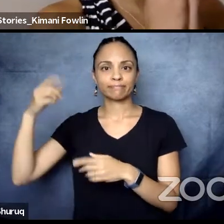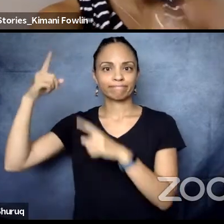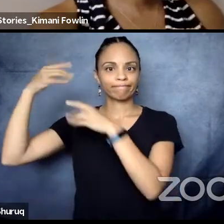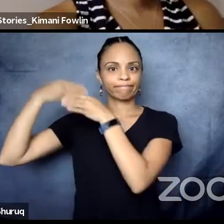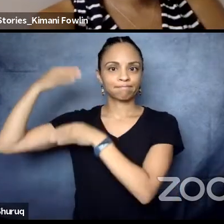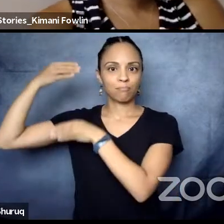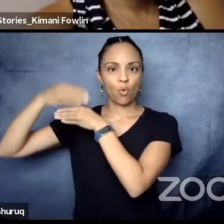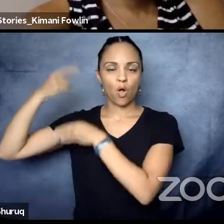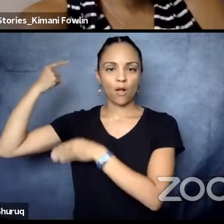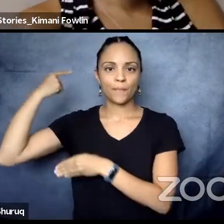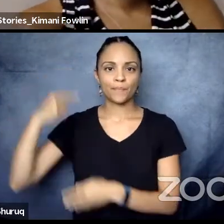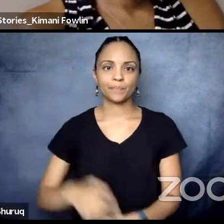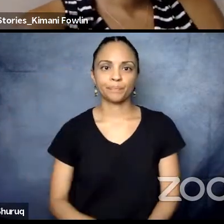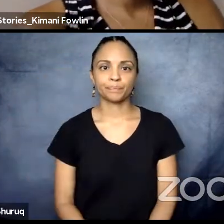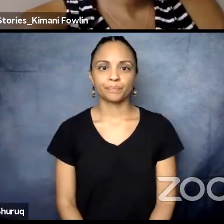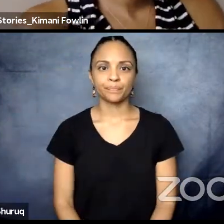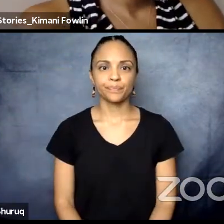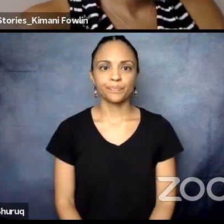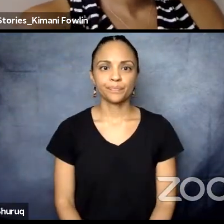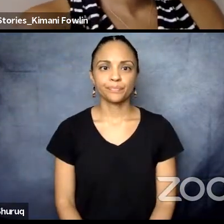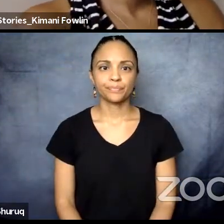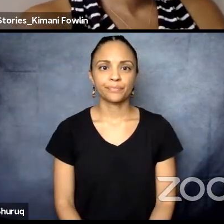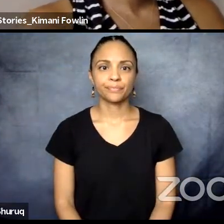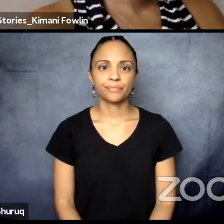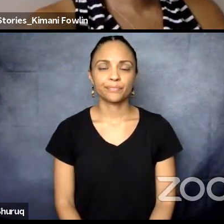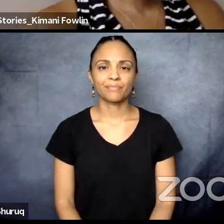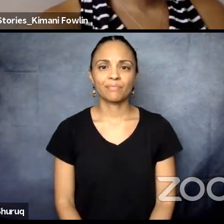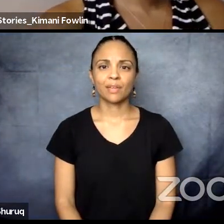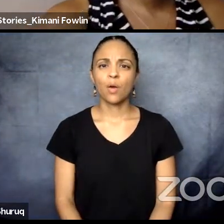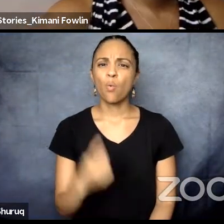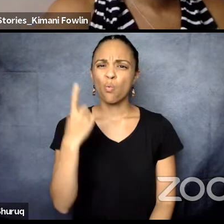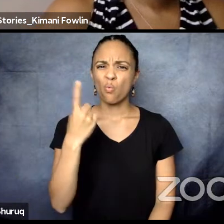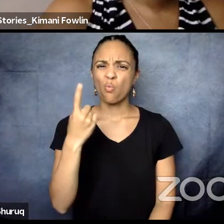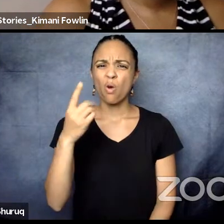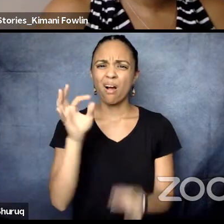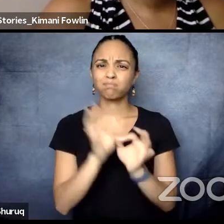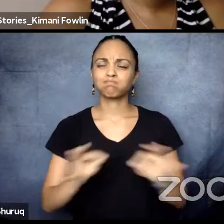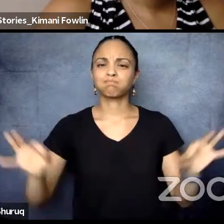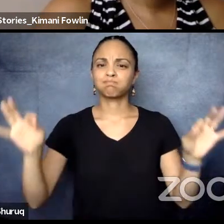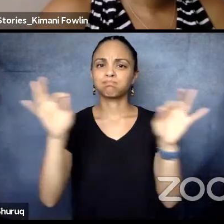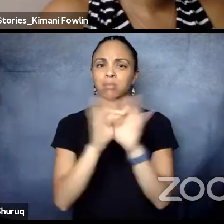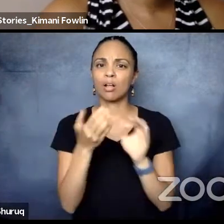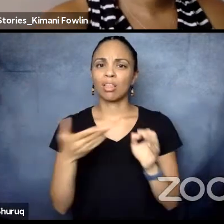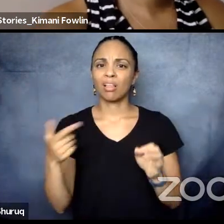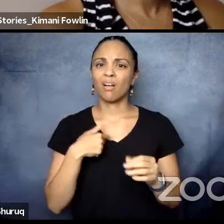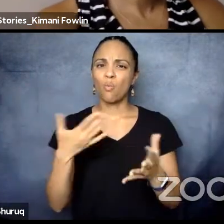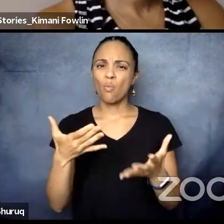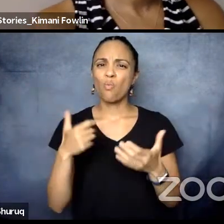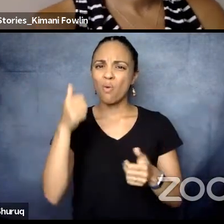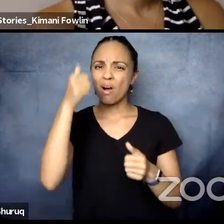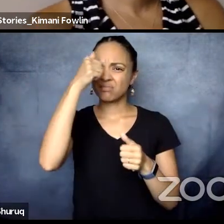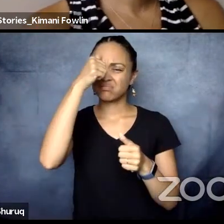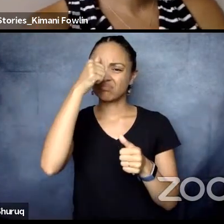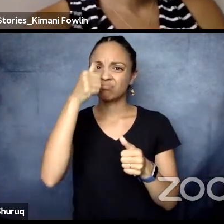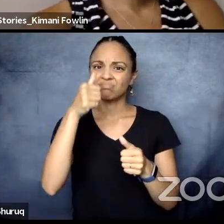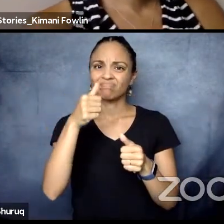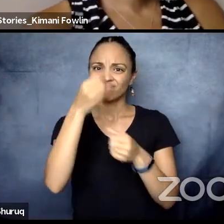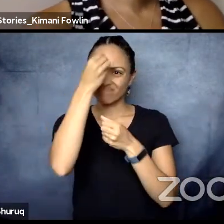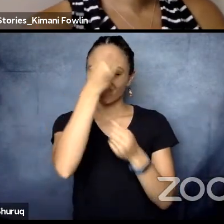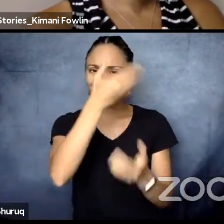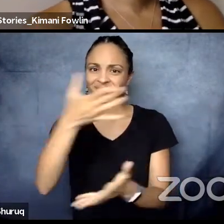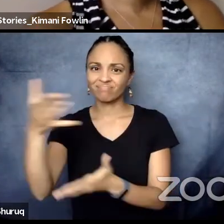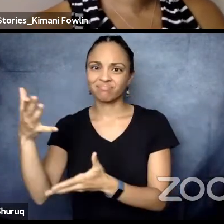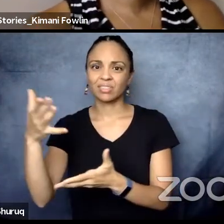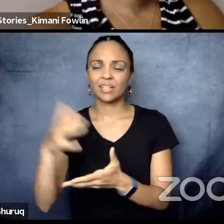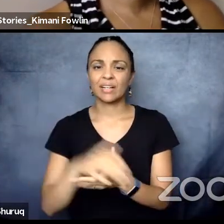Just one important thing. We want to bring up and remind the audience of the things going on in our country right now. One of the biggest things is